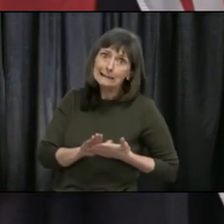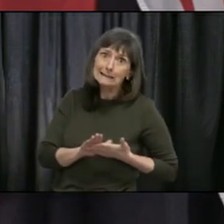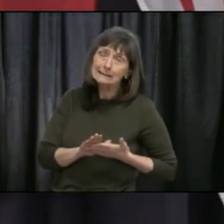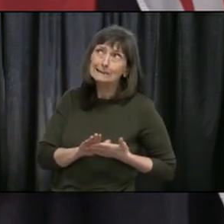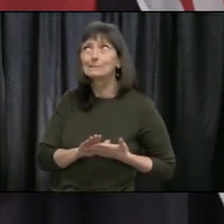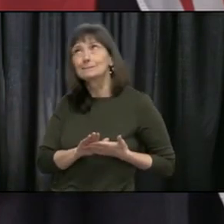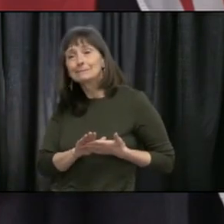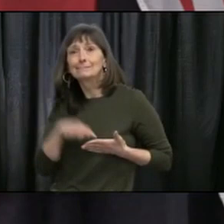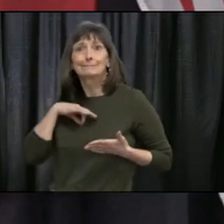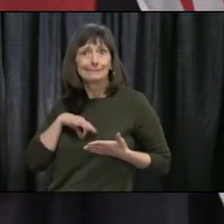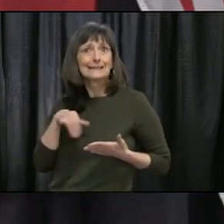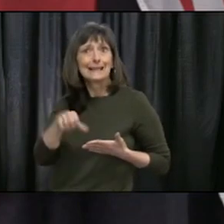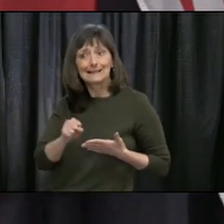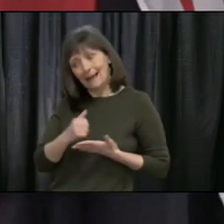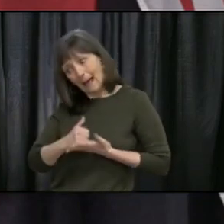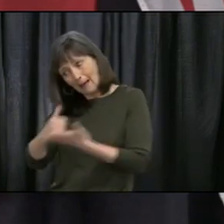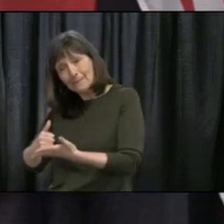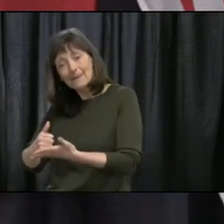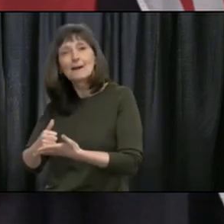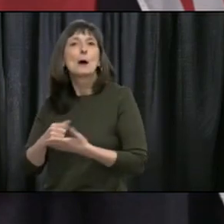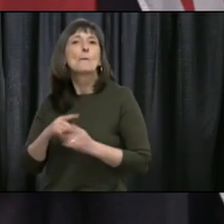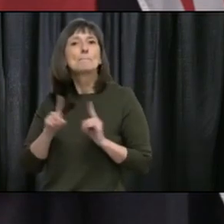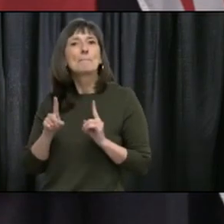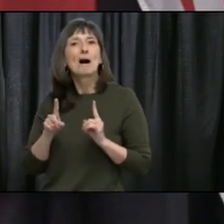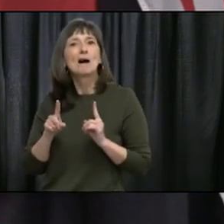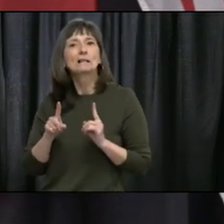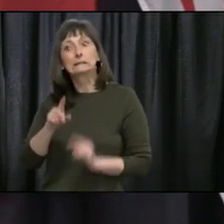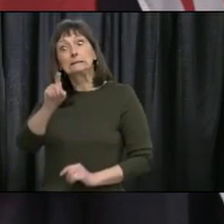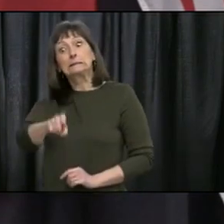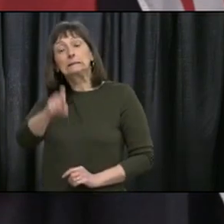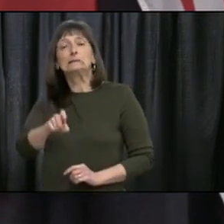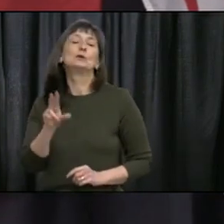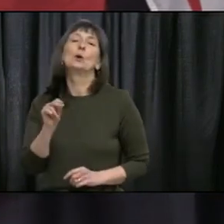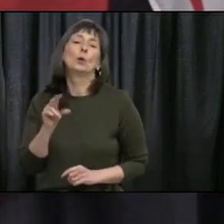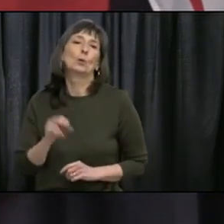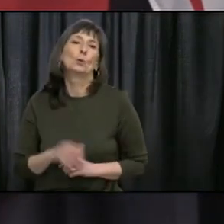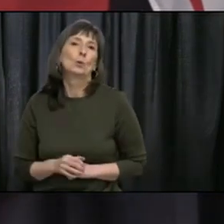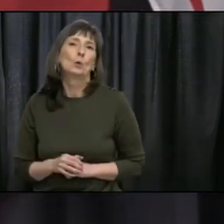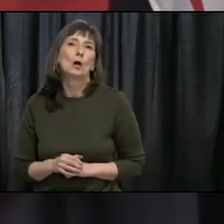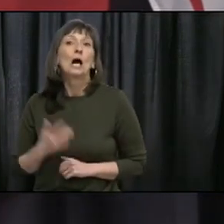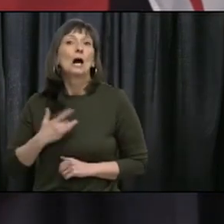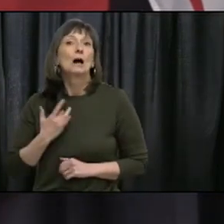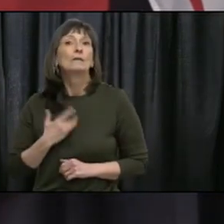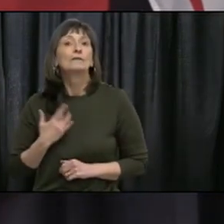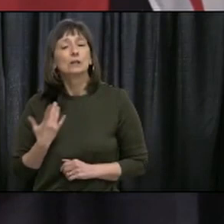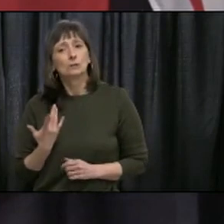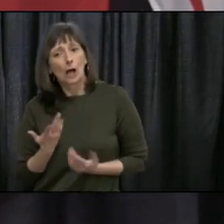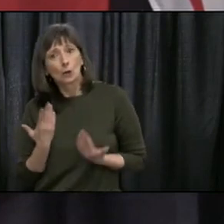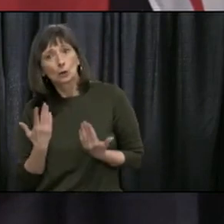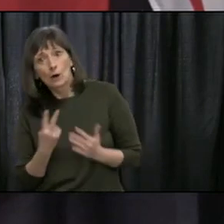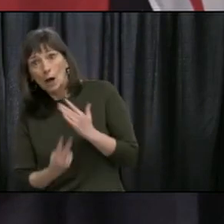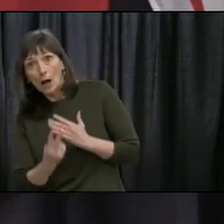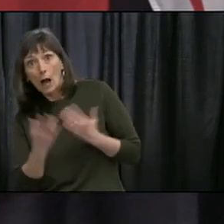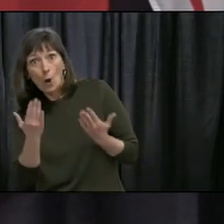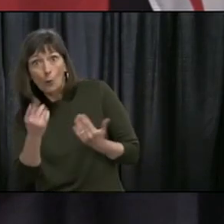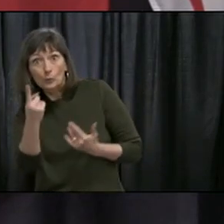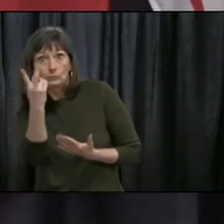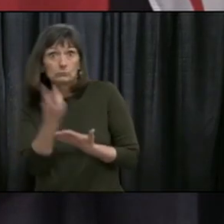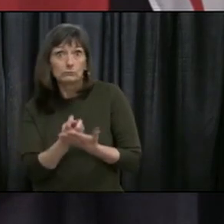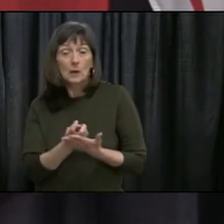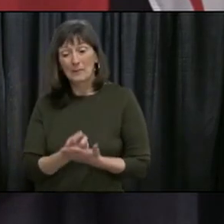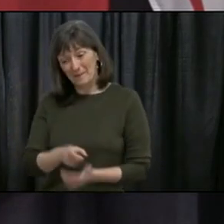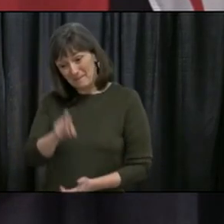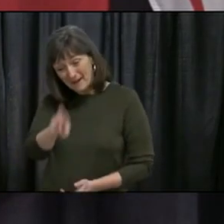to have. It'll be a new application for people in our province. I would, you know, I would embrace it. I would look forward to it. But it's not something that we have to do.